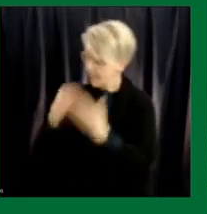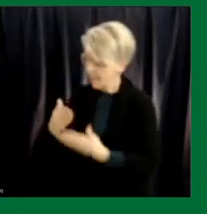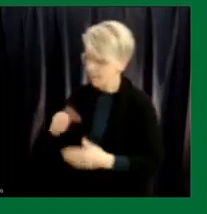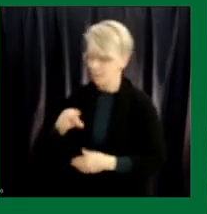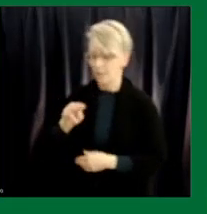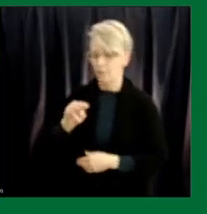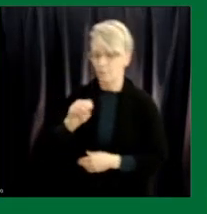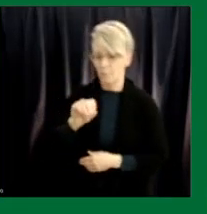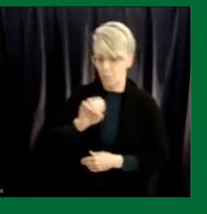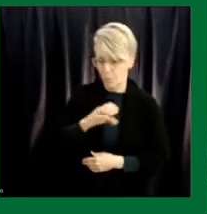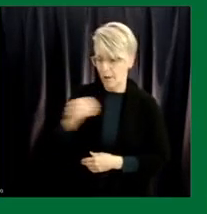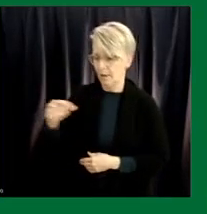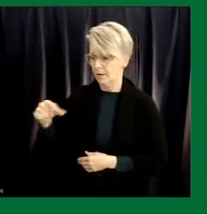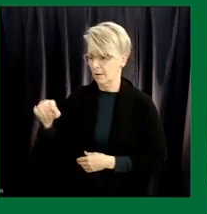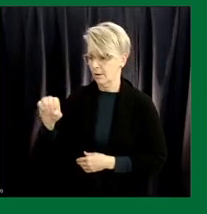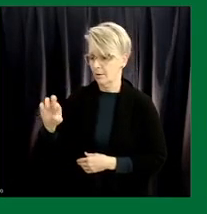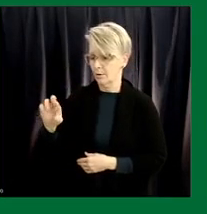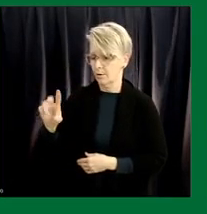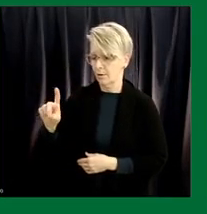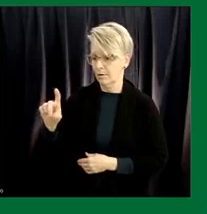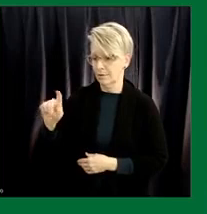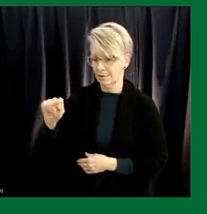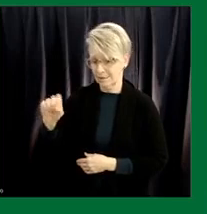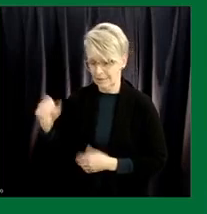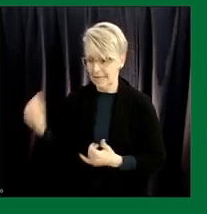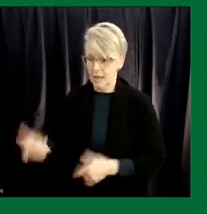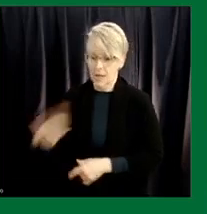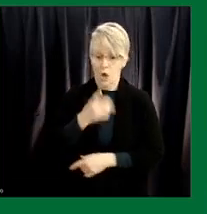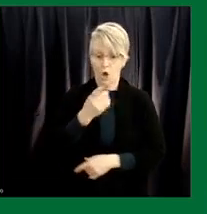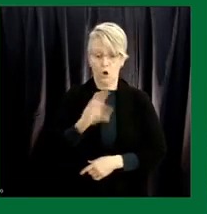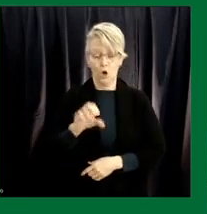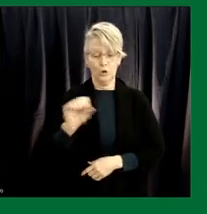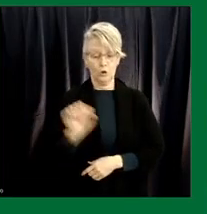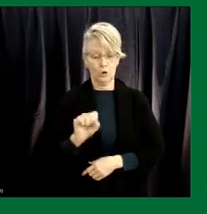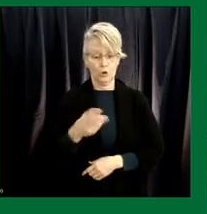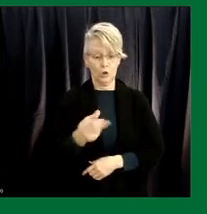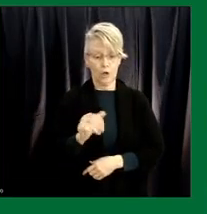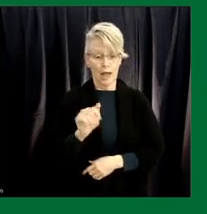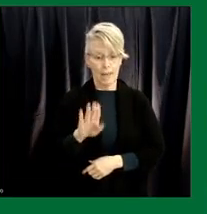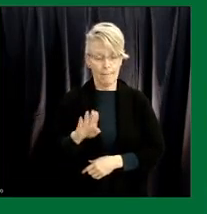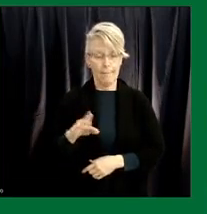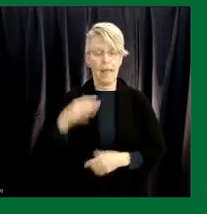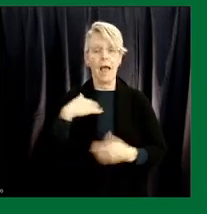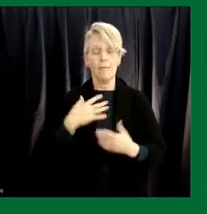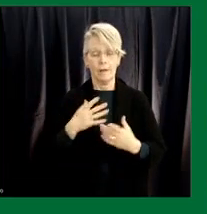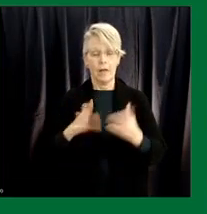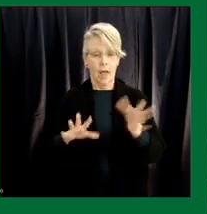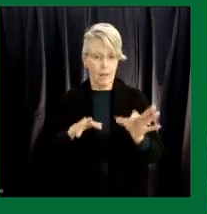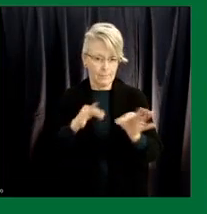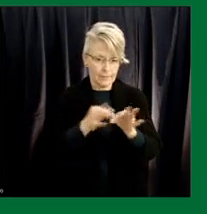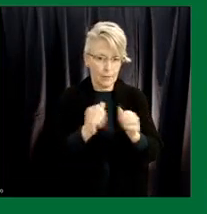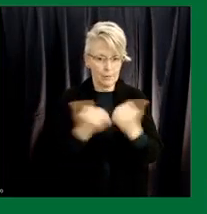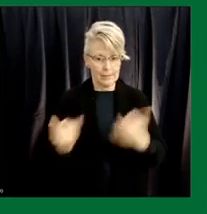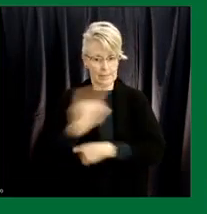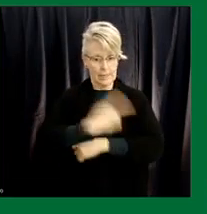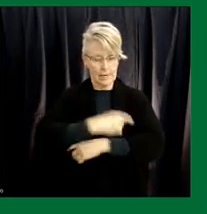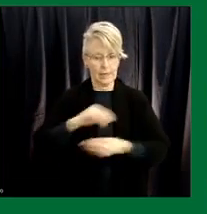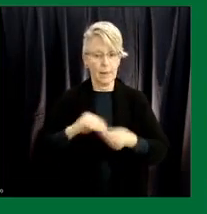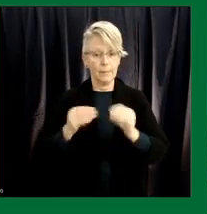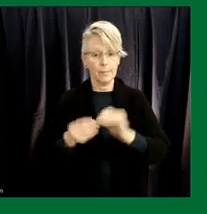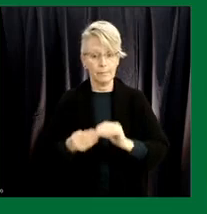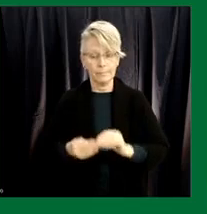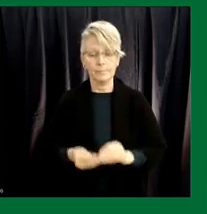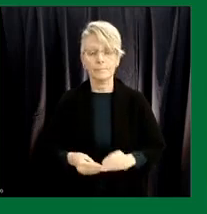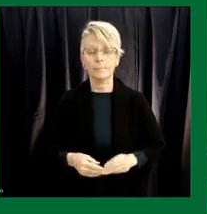Dr. Goertz. I'll now ask Dr. Shahab to provide an update on today's COVID-19 numbers. Thank